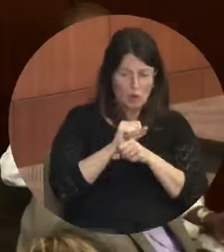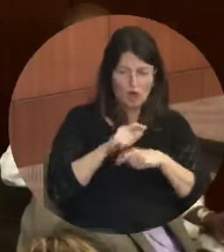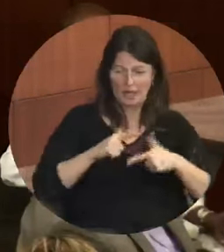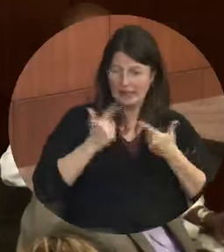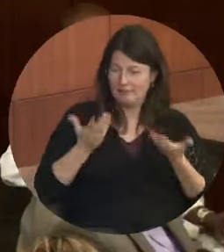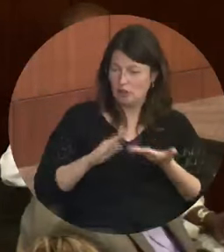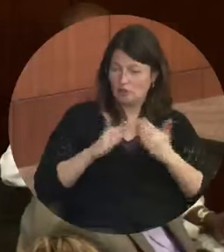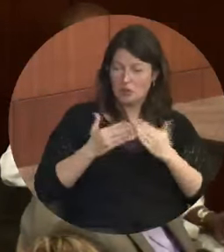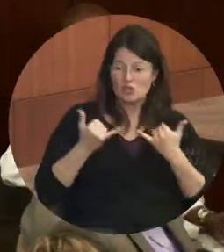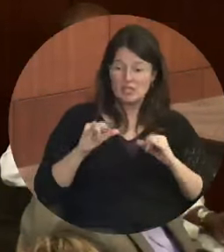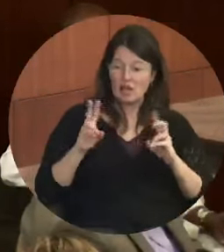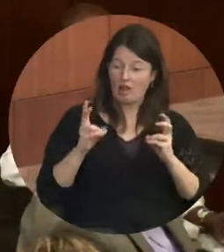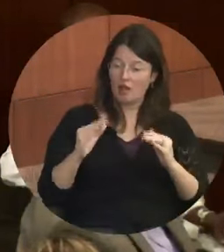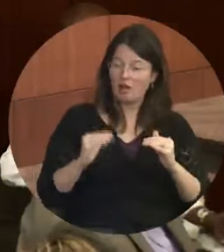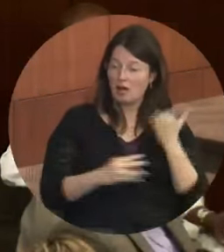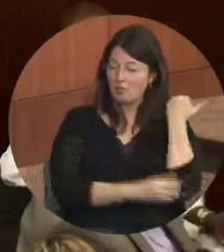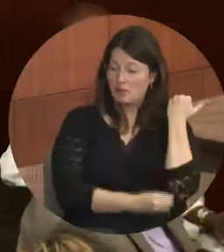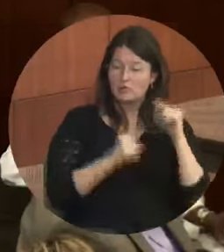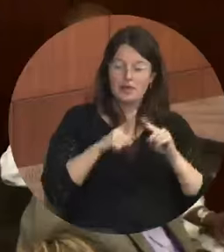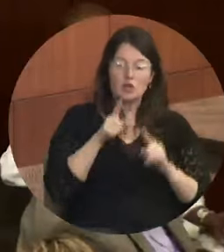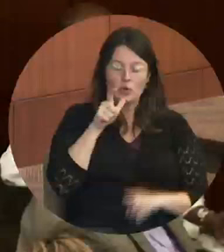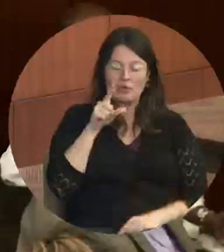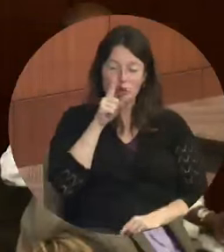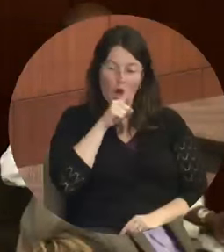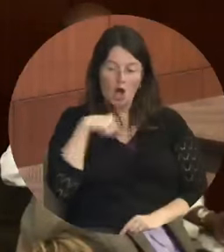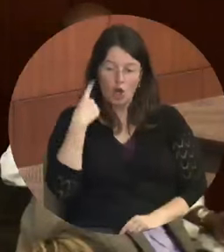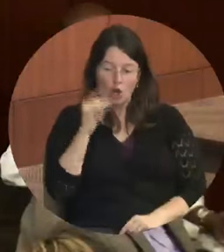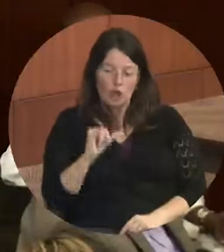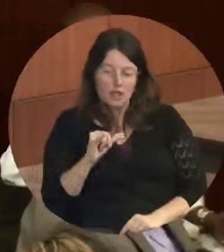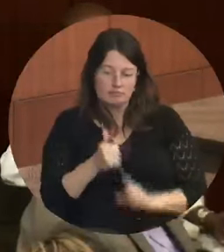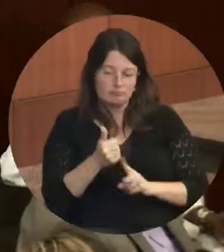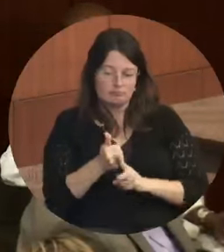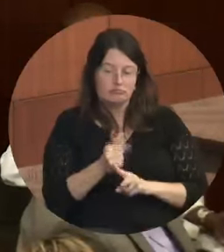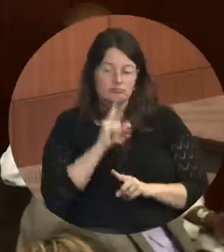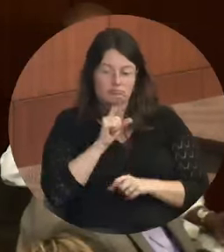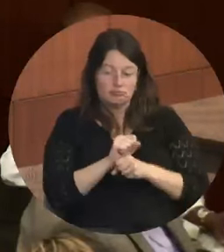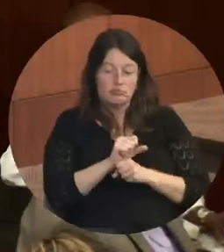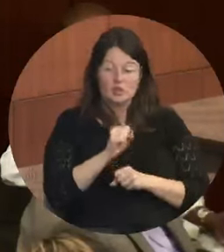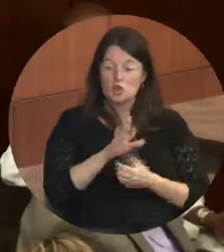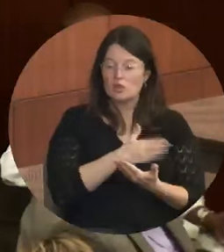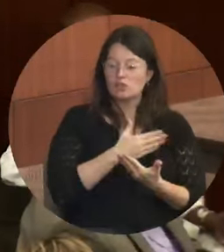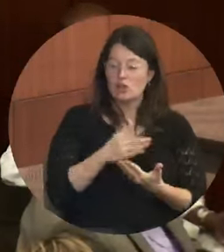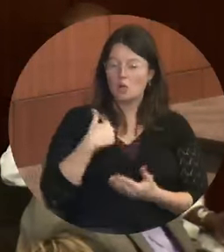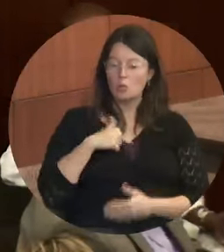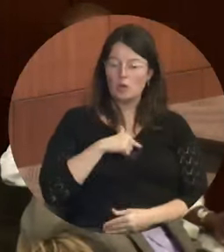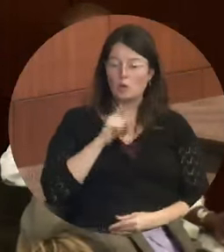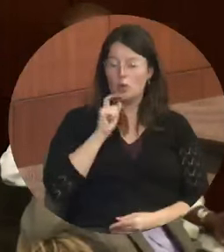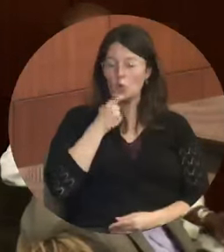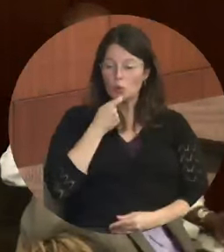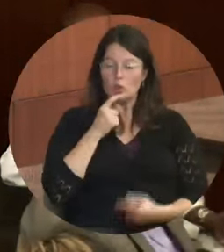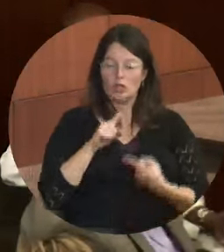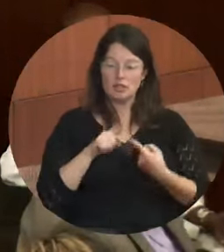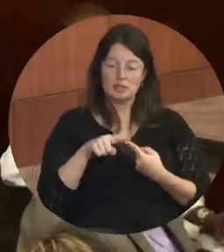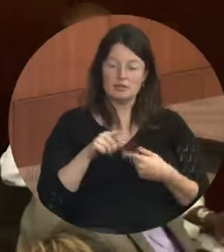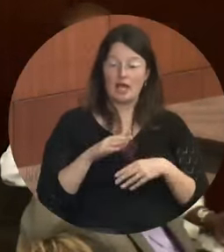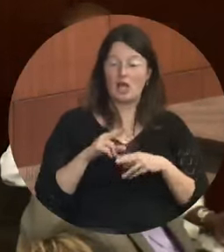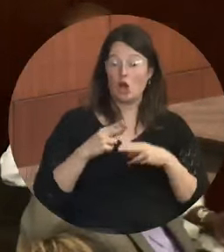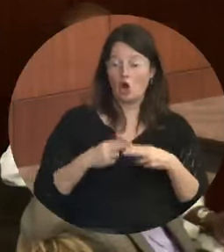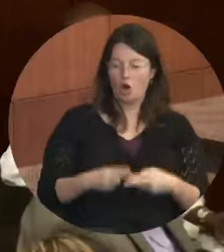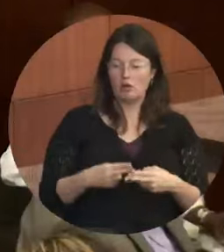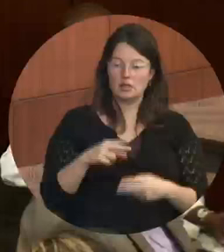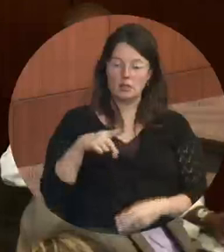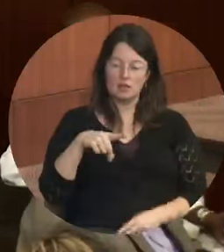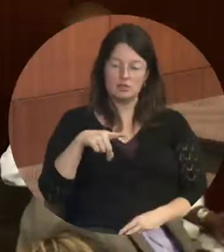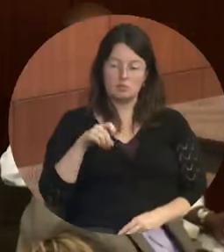we were cool until they called us help. We have